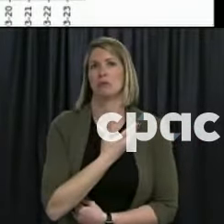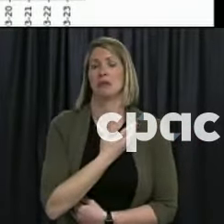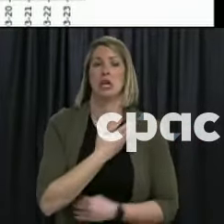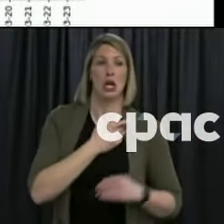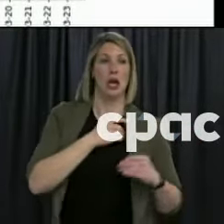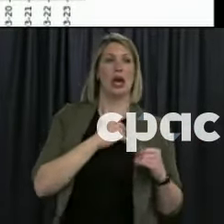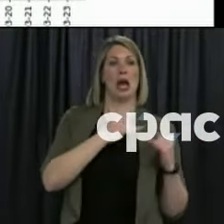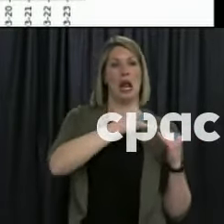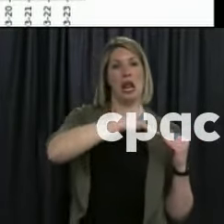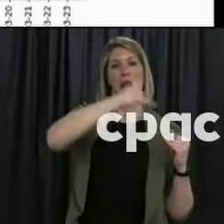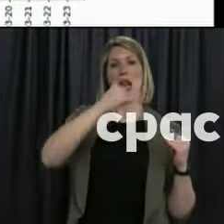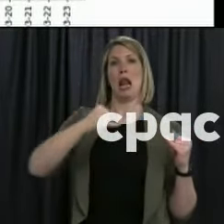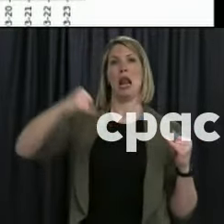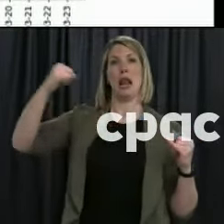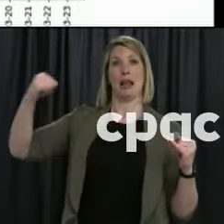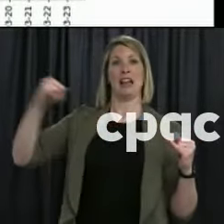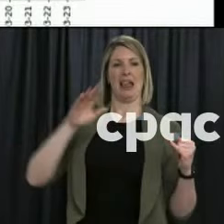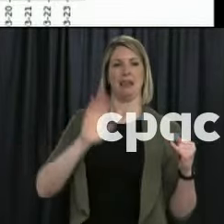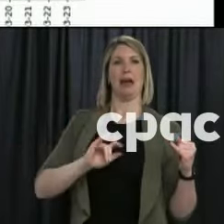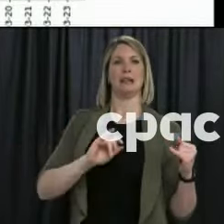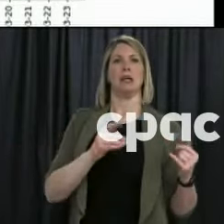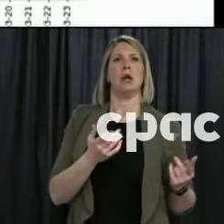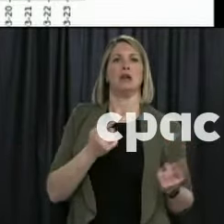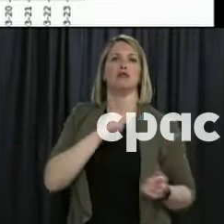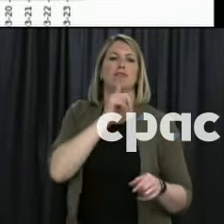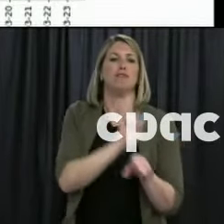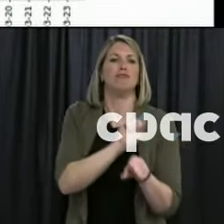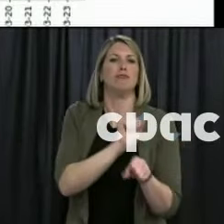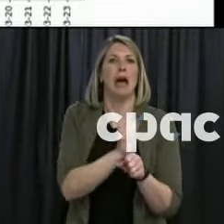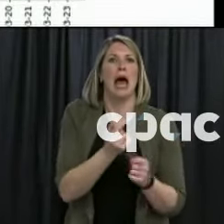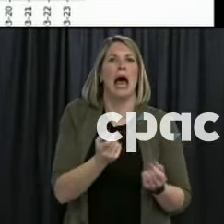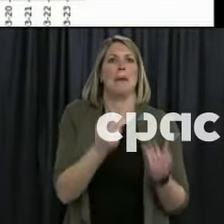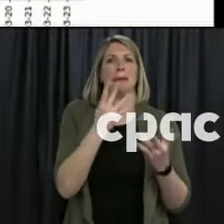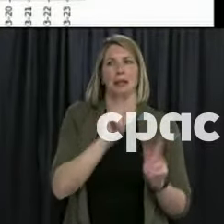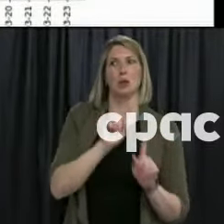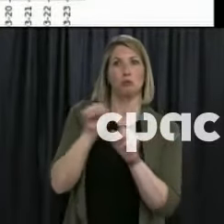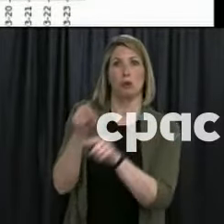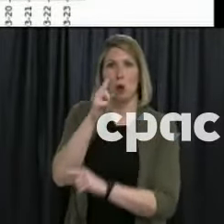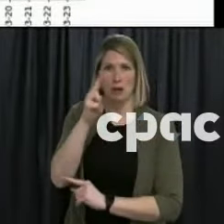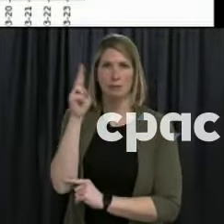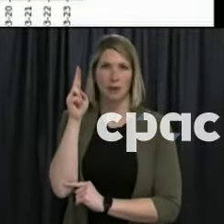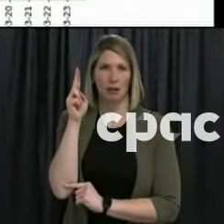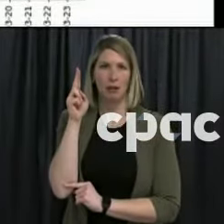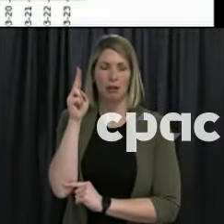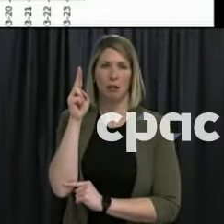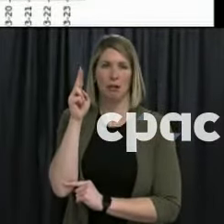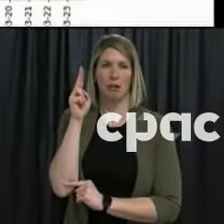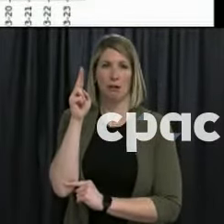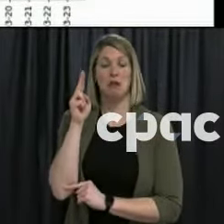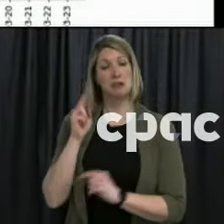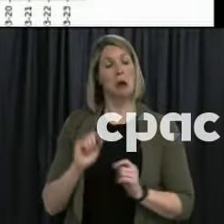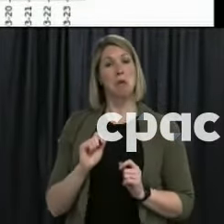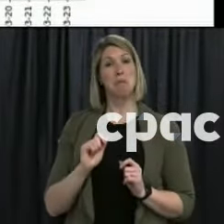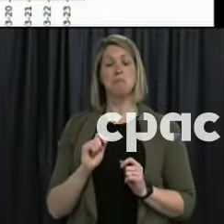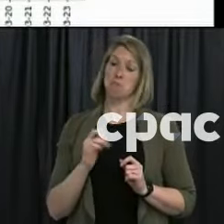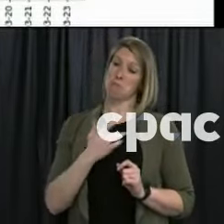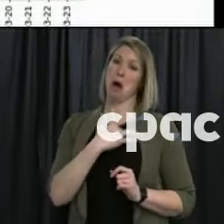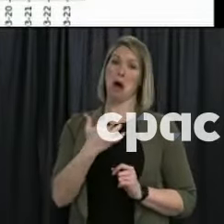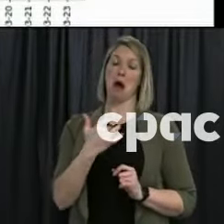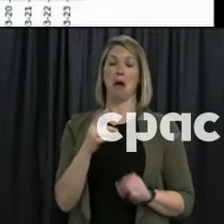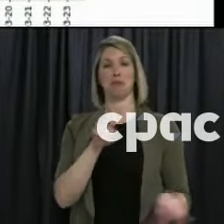initially. And you can see it played out pretty well and the model had a pretty good fit with the actual number which is in